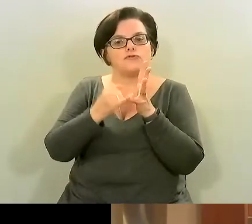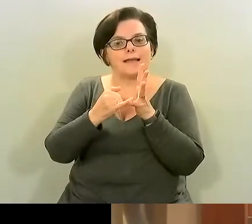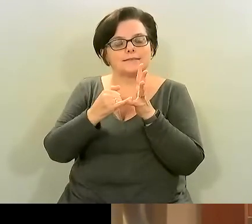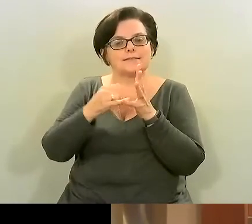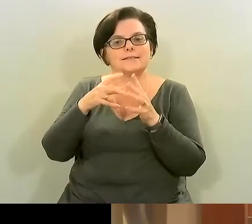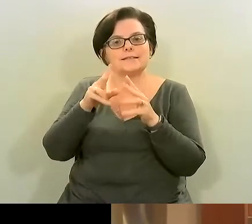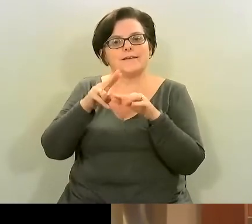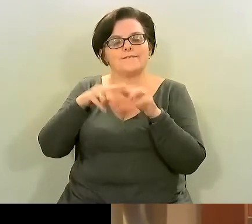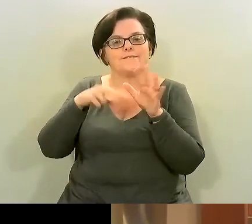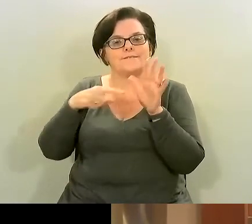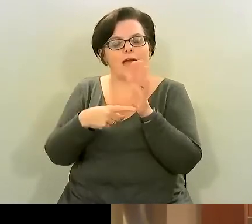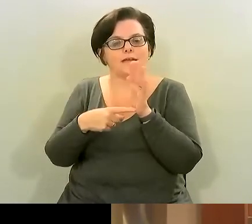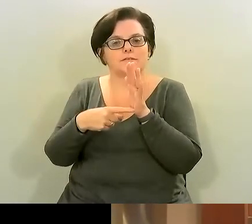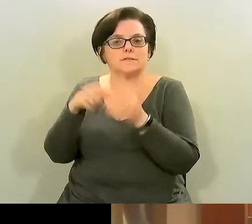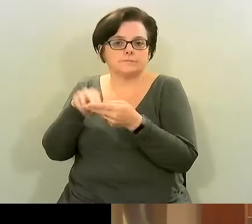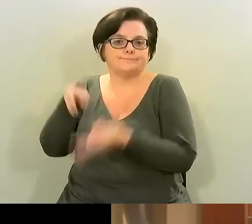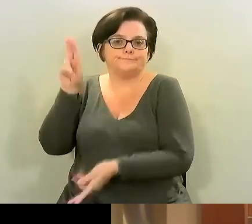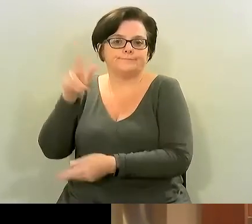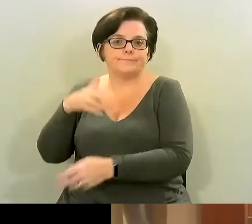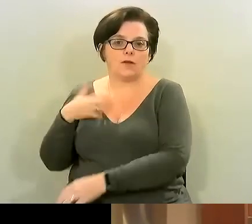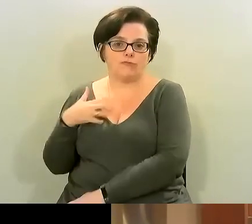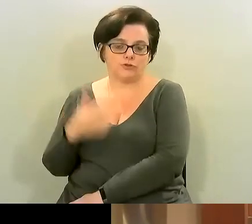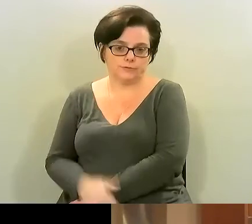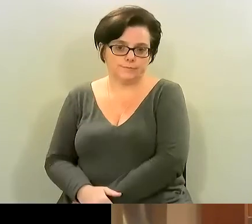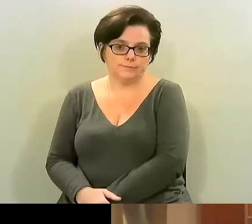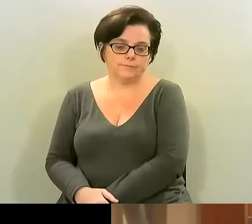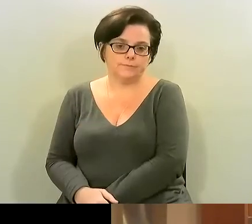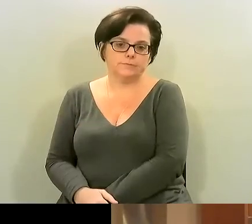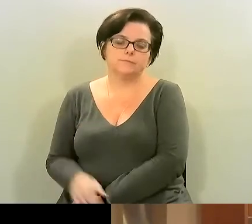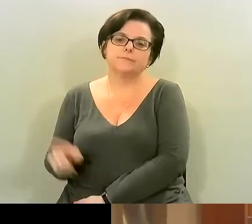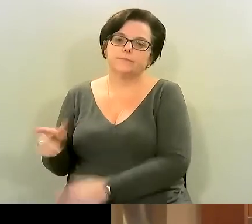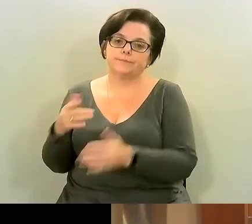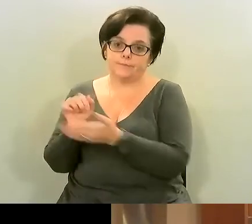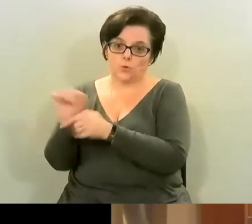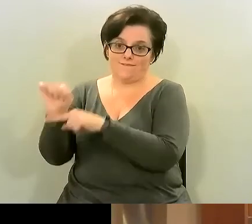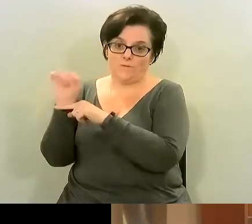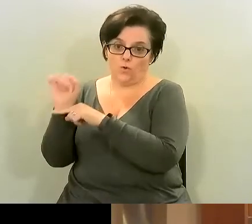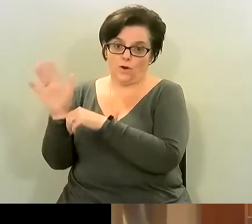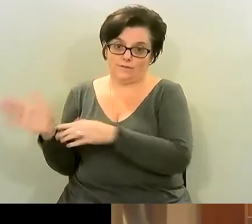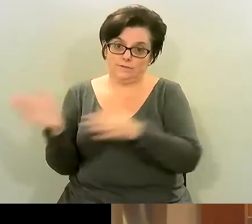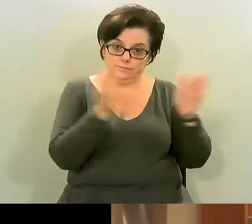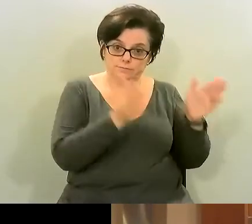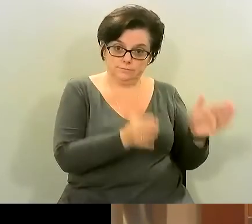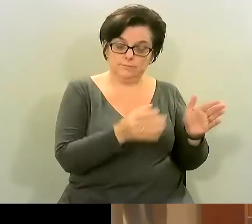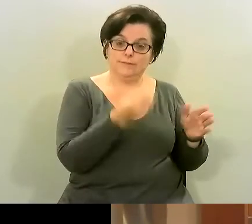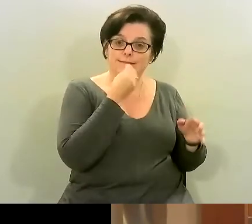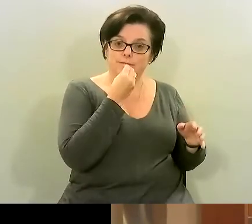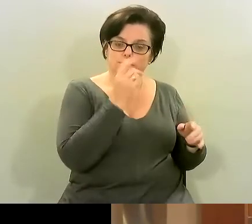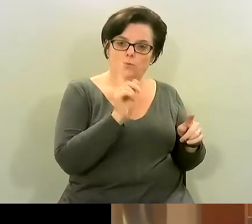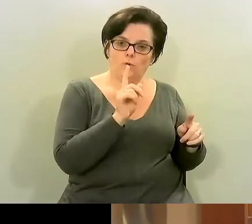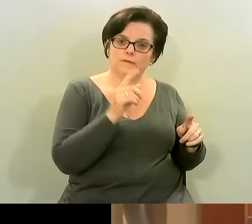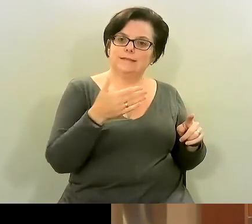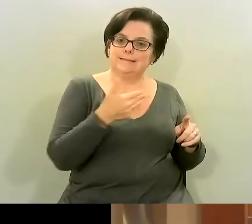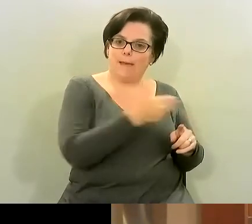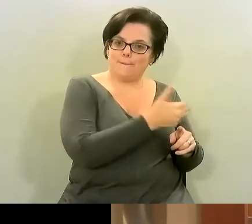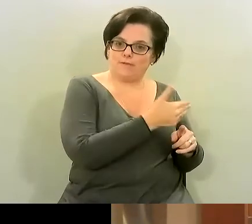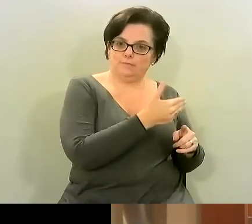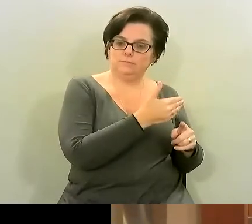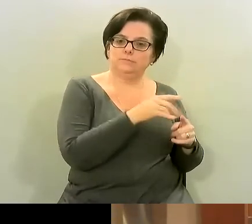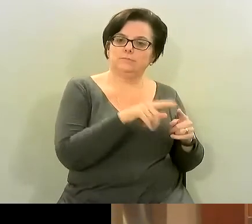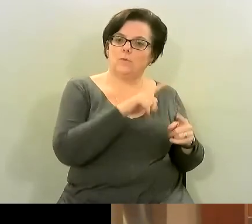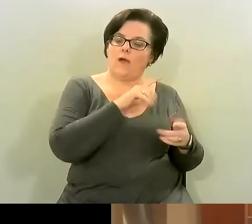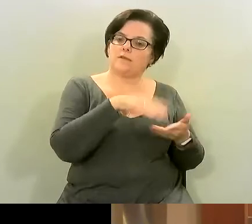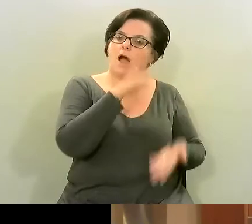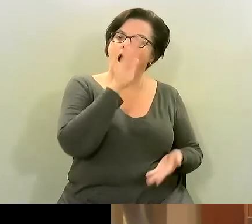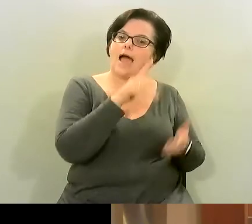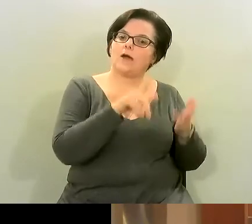so those are things to stay away from in terms of things to eat salmon excellent choice because it's rich in